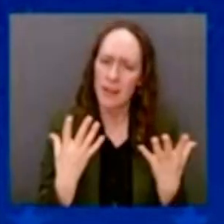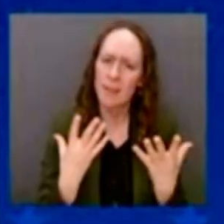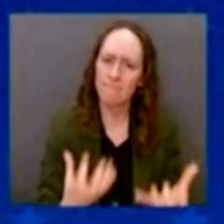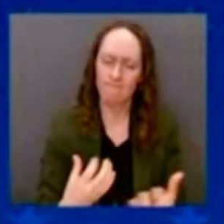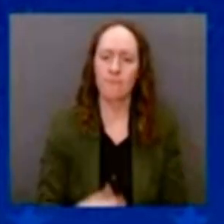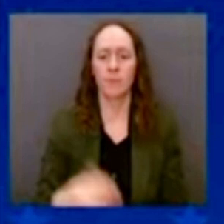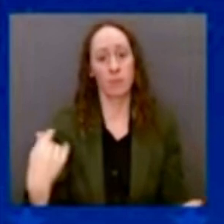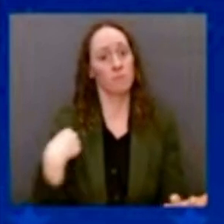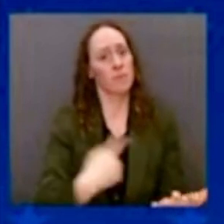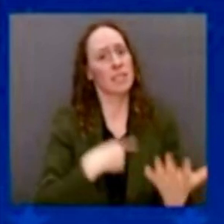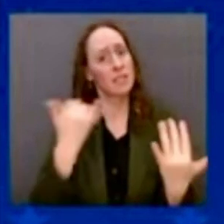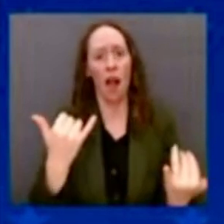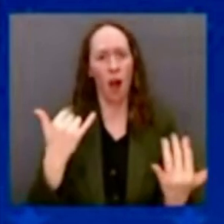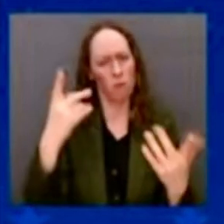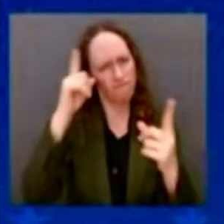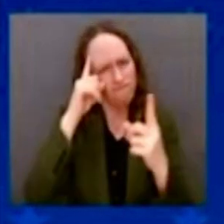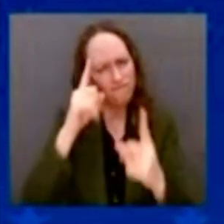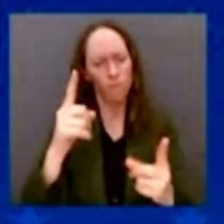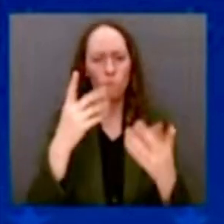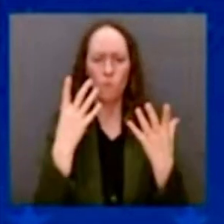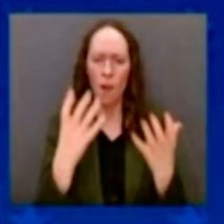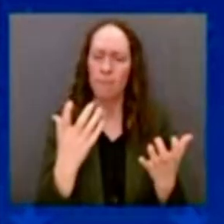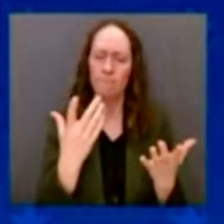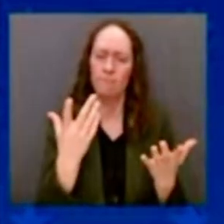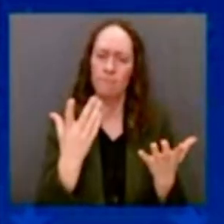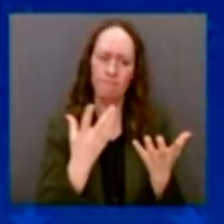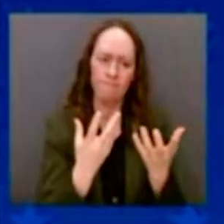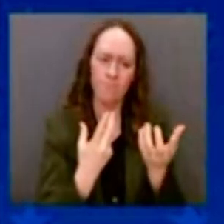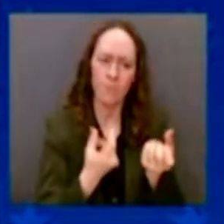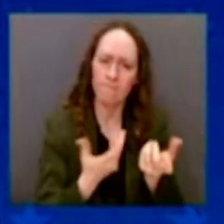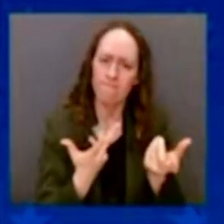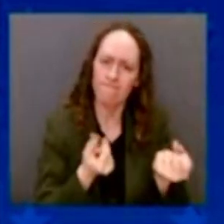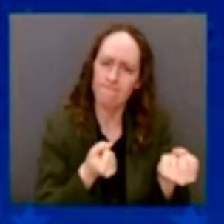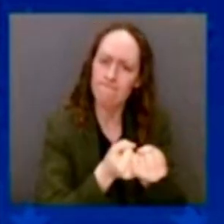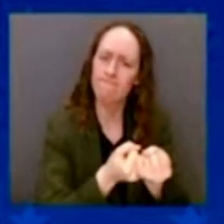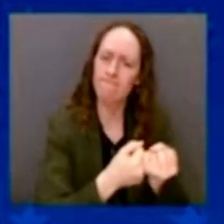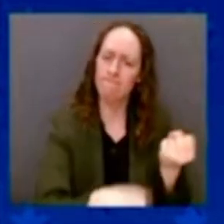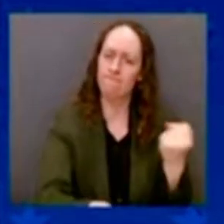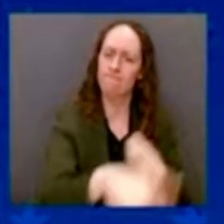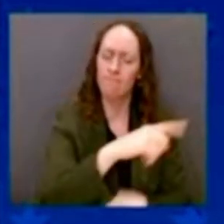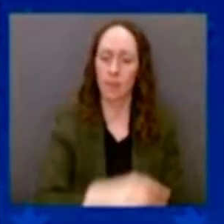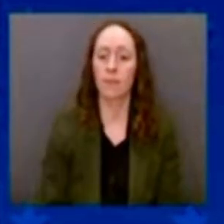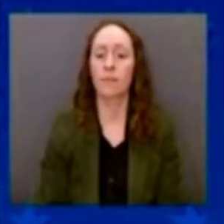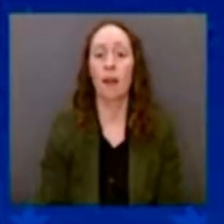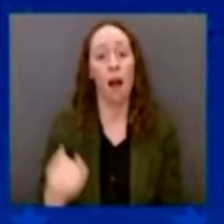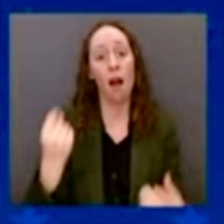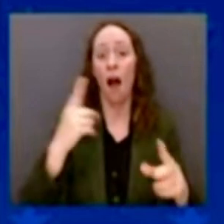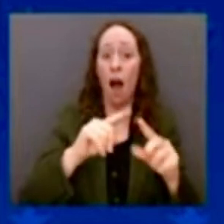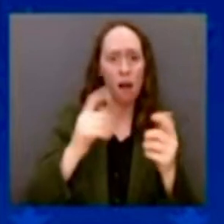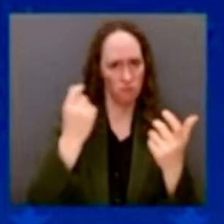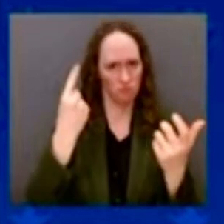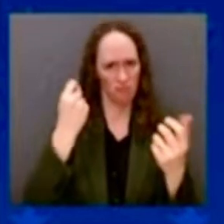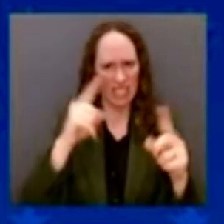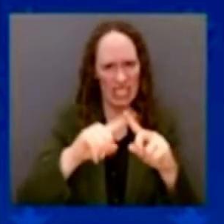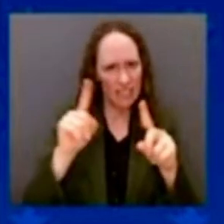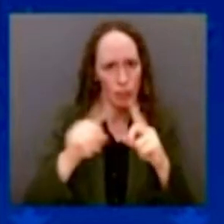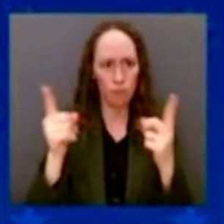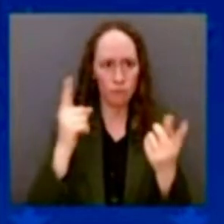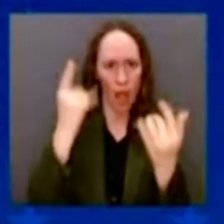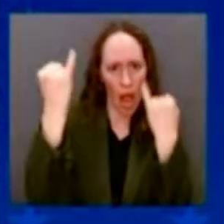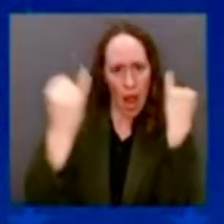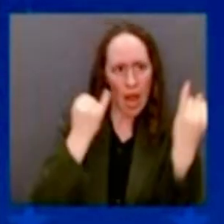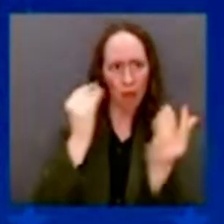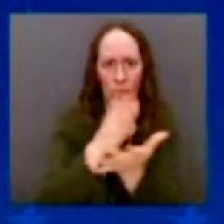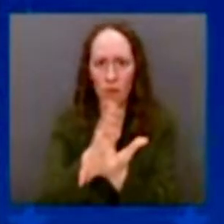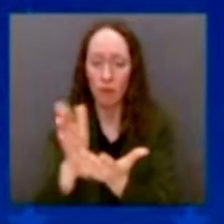And there's more than one way to do that. And that's would bring us to down to everyday costs. How much do things cost? It's not